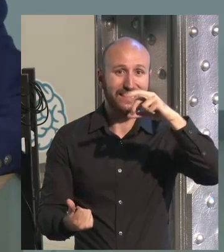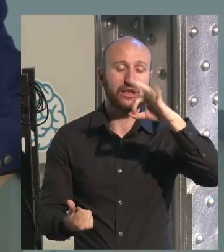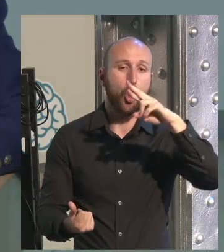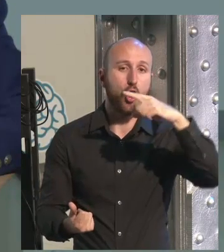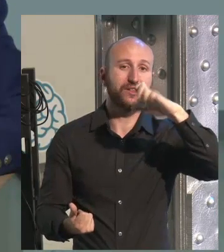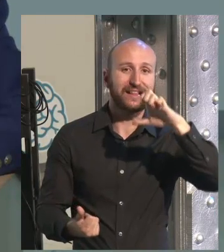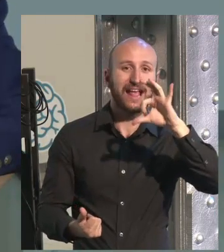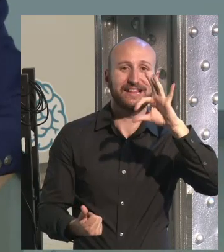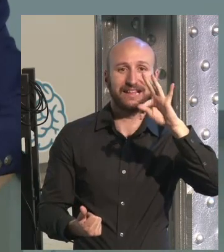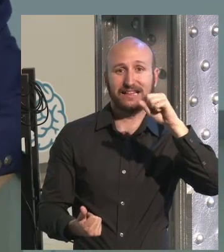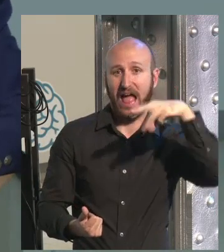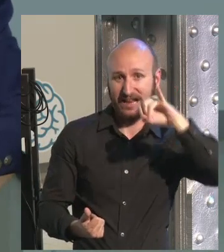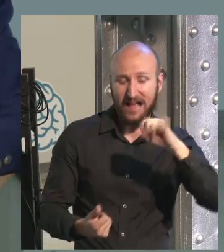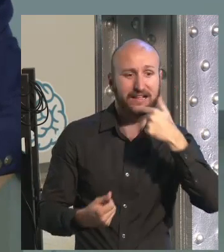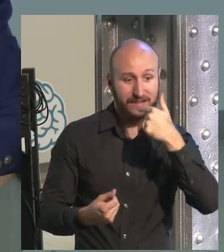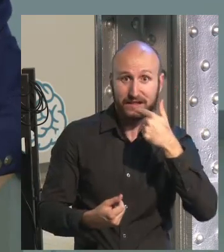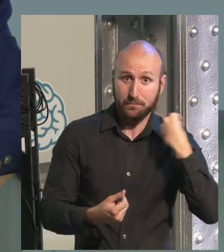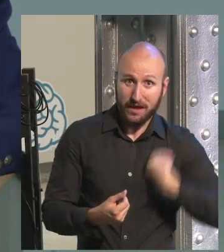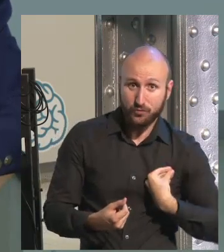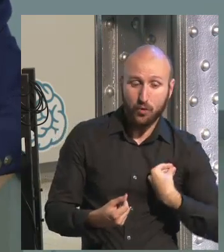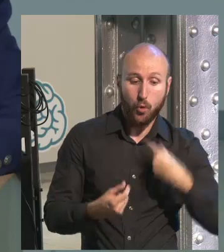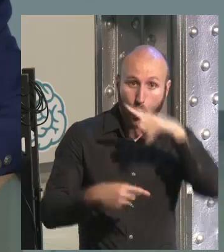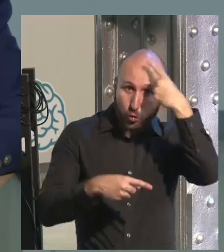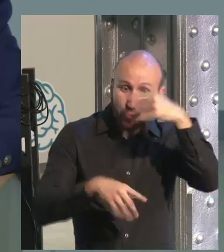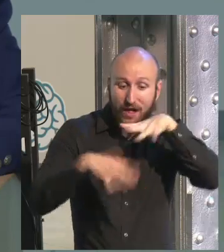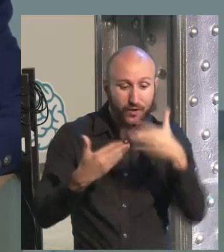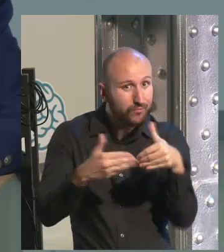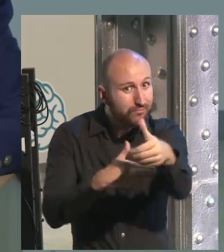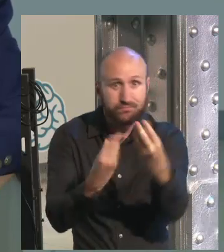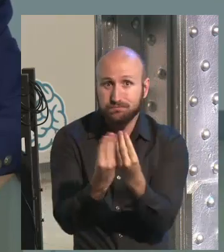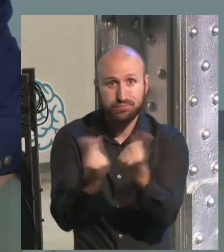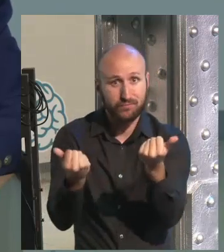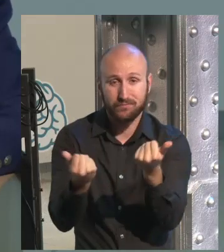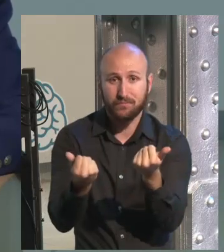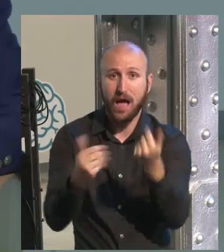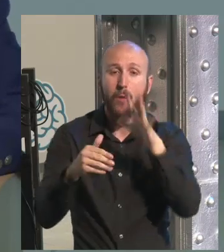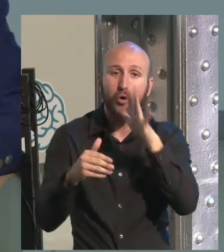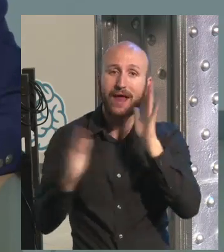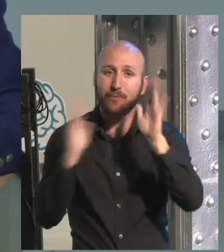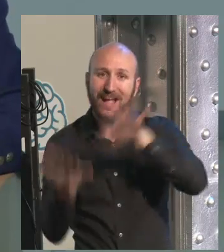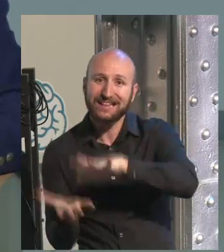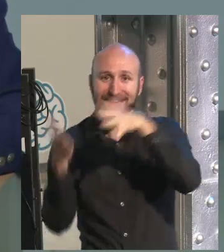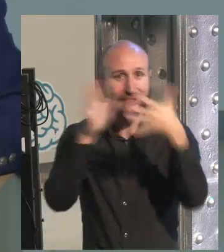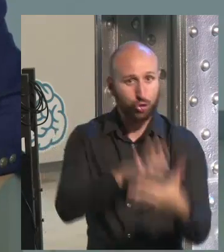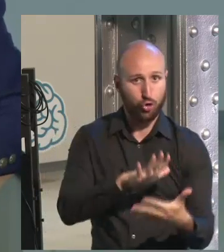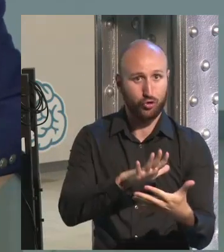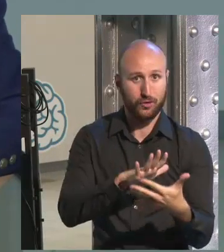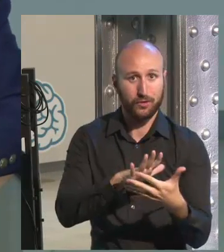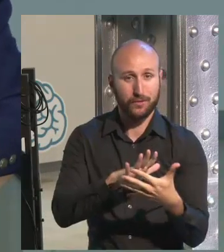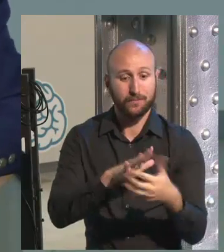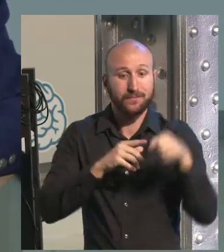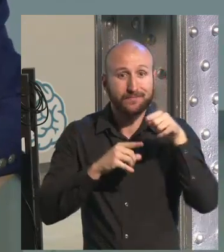culture is dying. We are going through a transitional